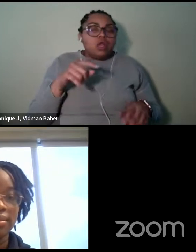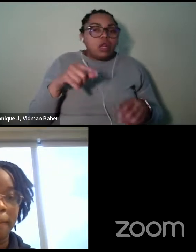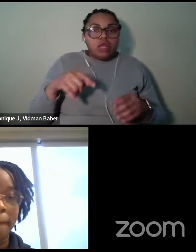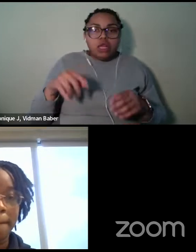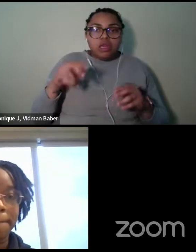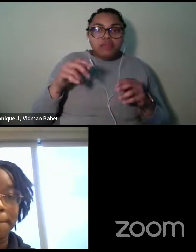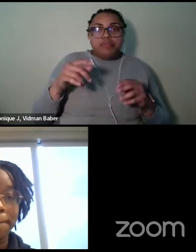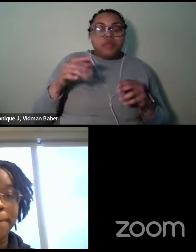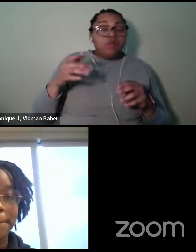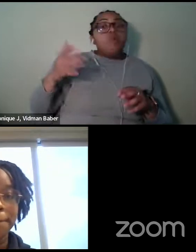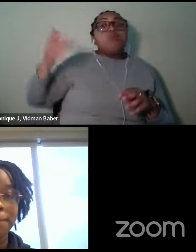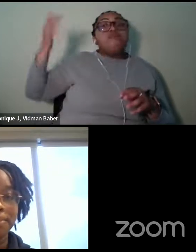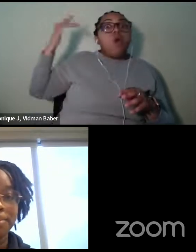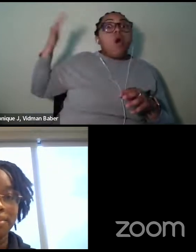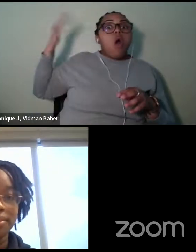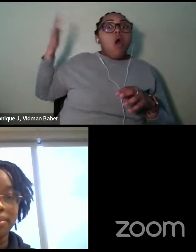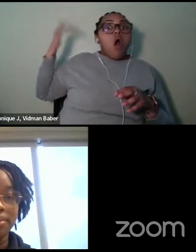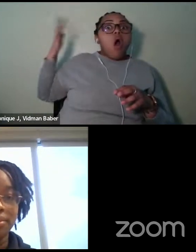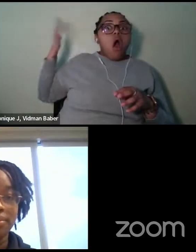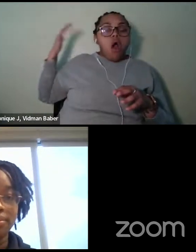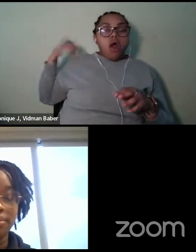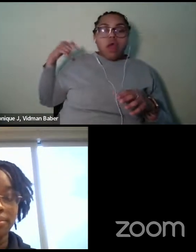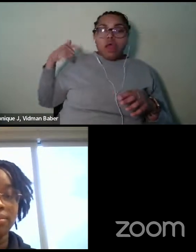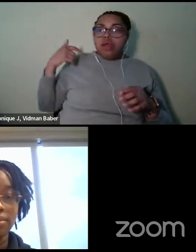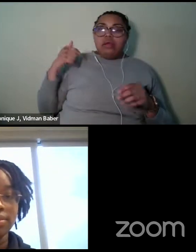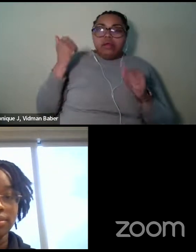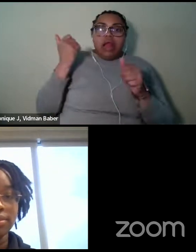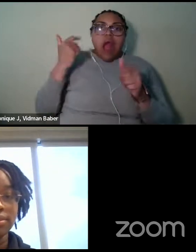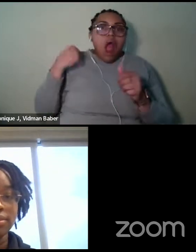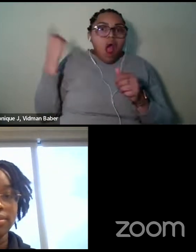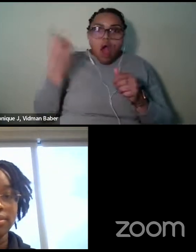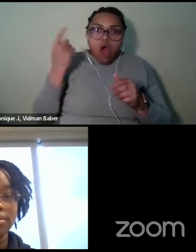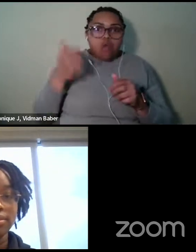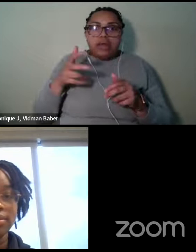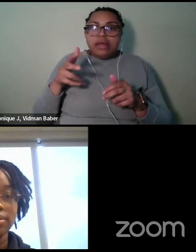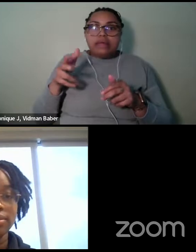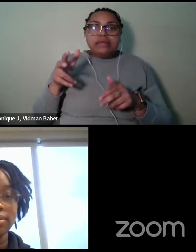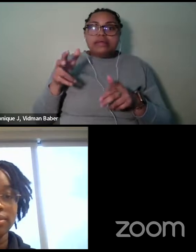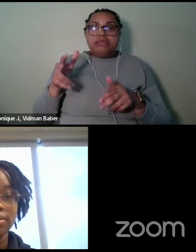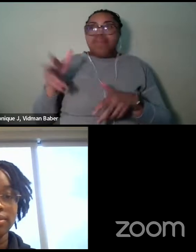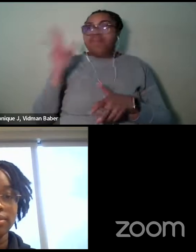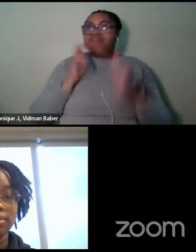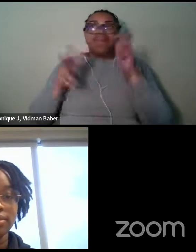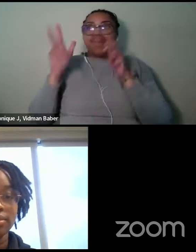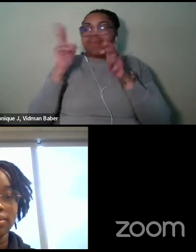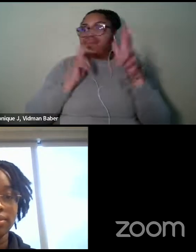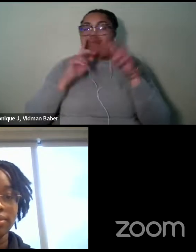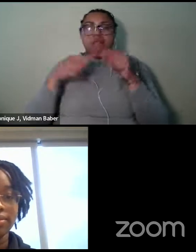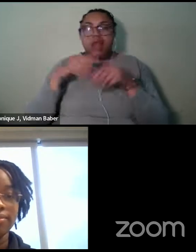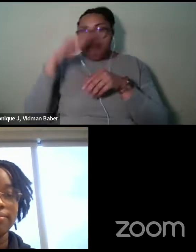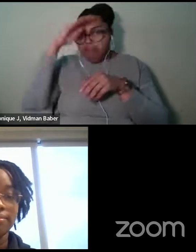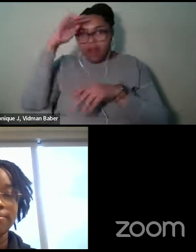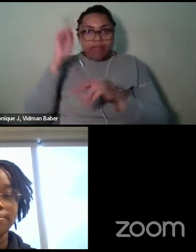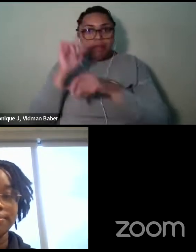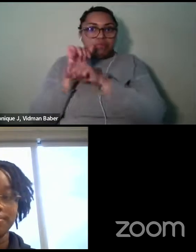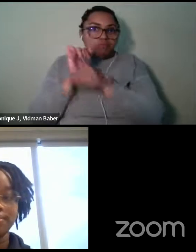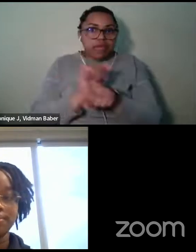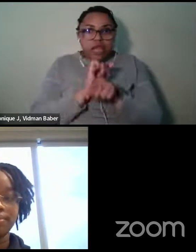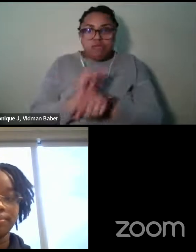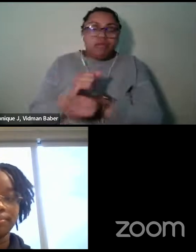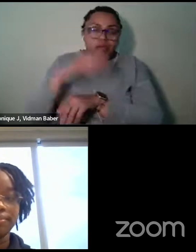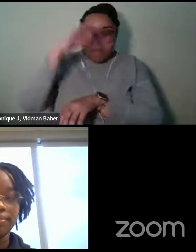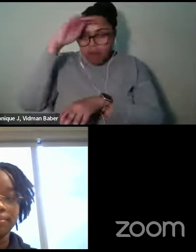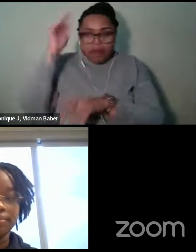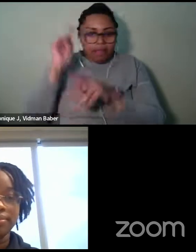at that time, what I heard was, you know, slavery. And so I, you know, you know, like I, you know, felt a little bit of shame around that,